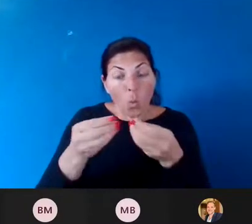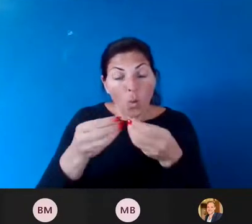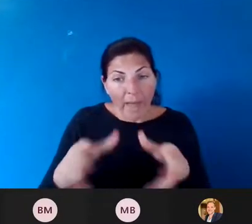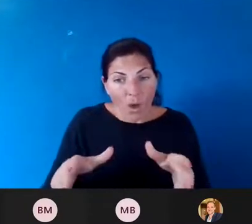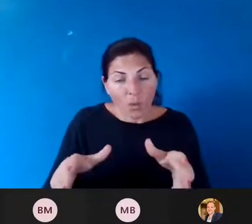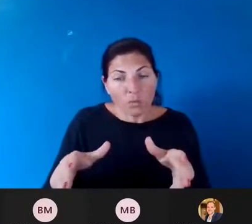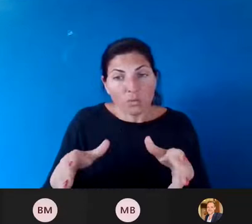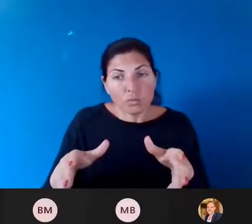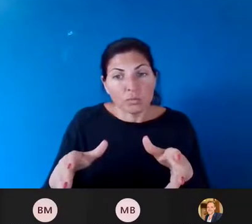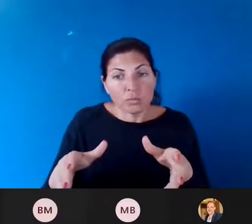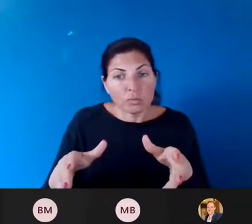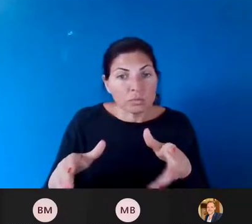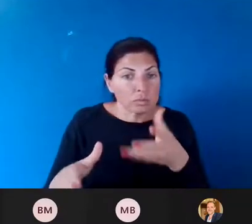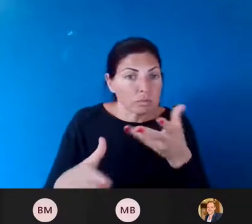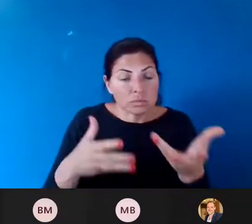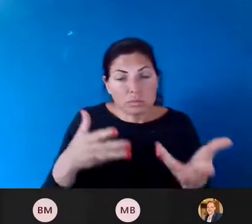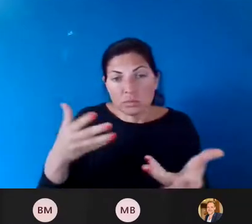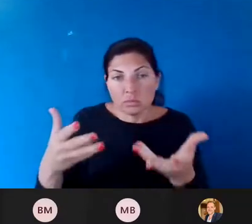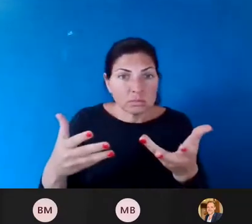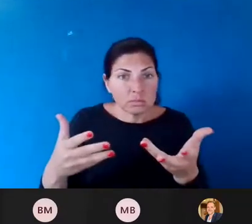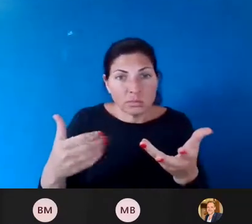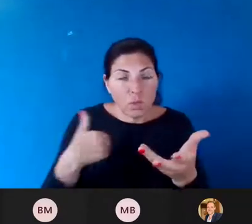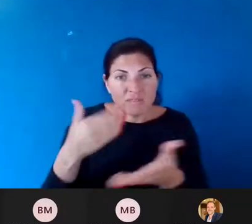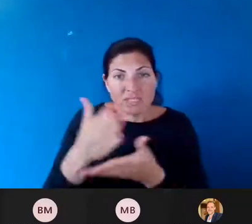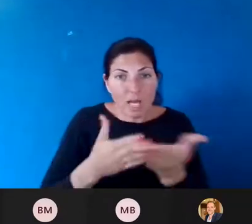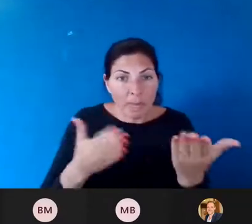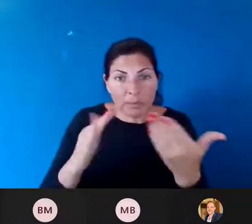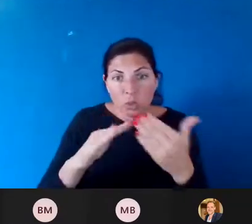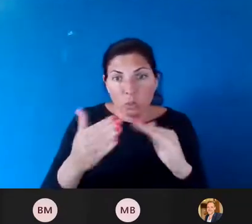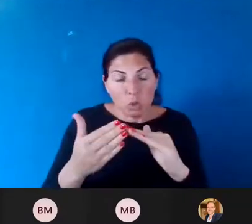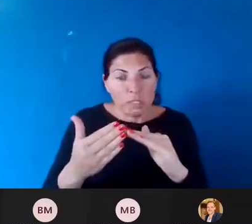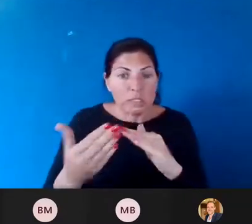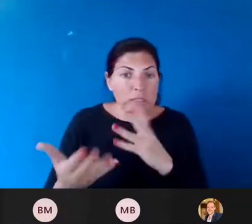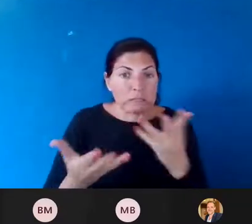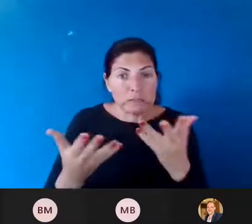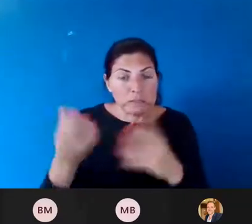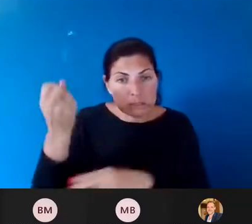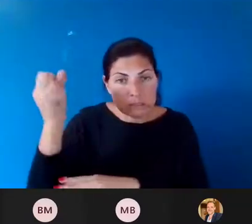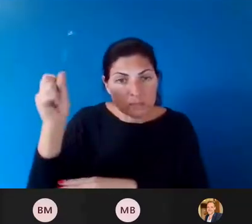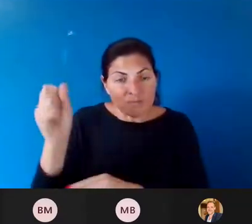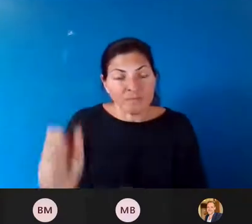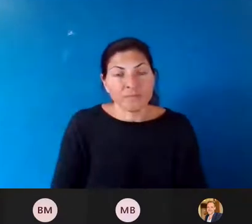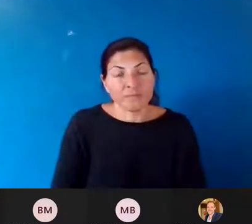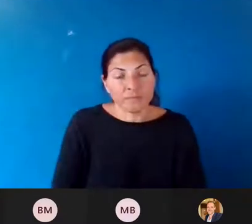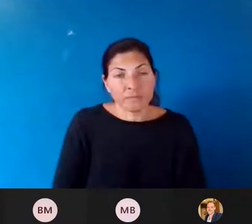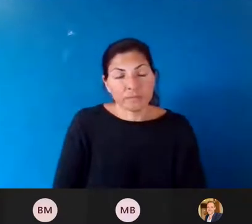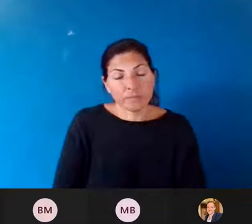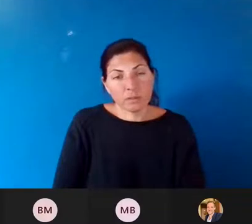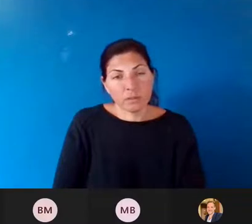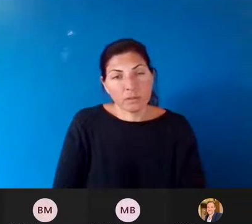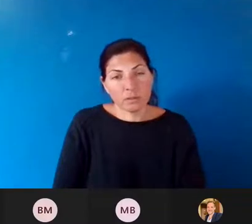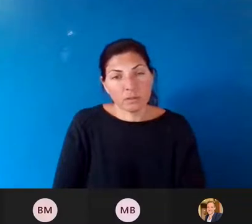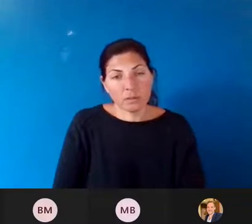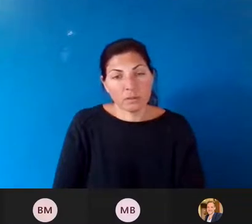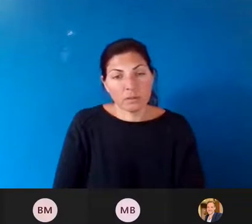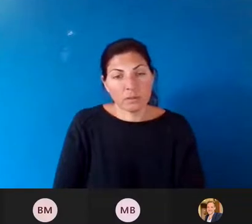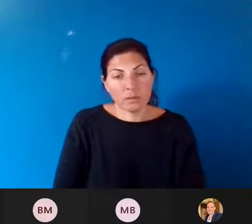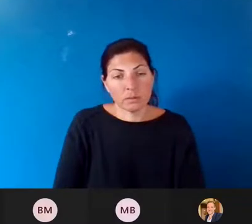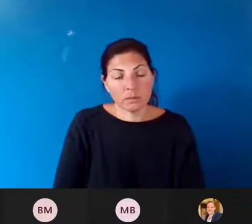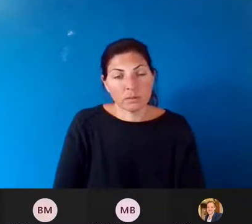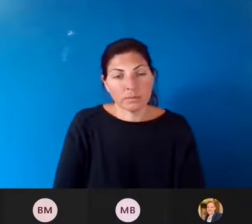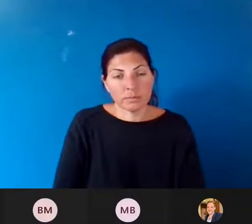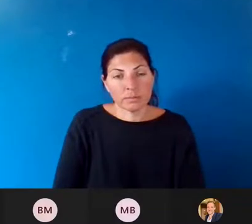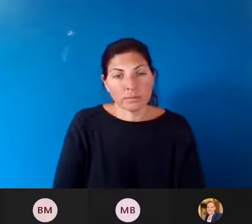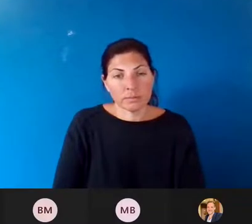the special communities? Yeah. Well, you know, sometimes asked, well, how does one build how does one build trust